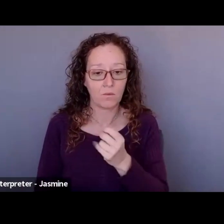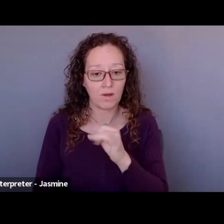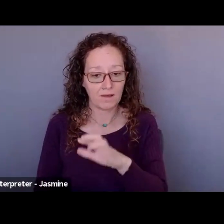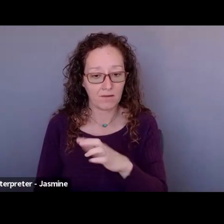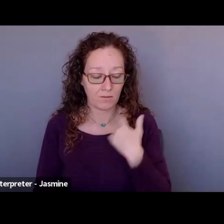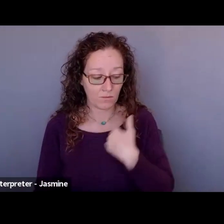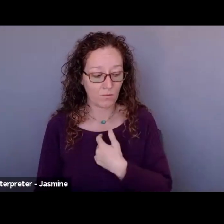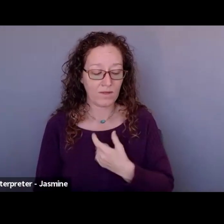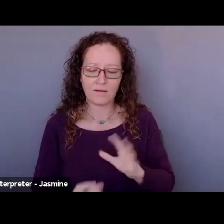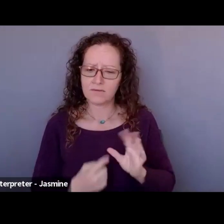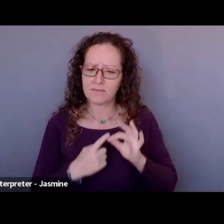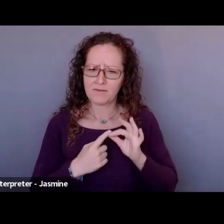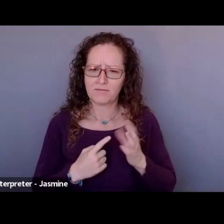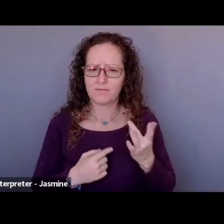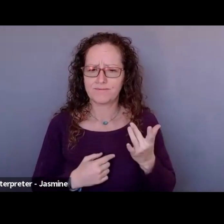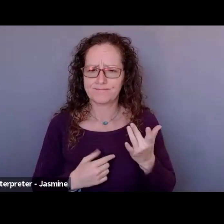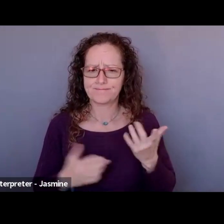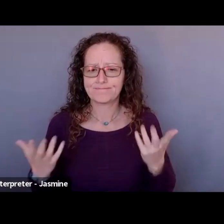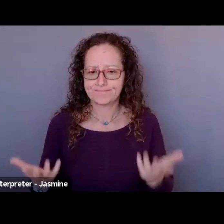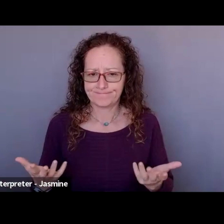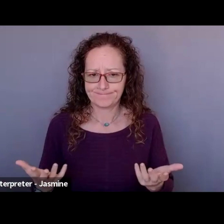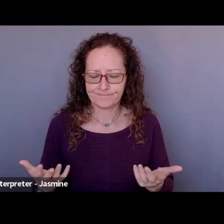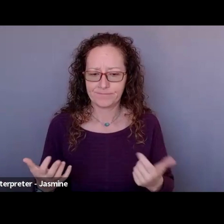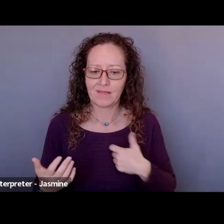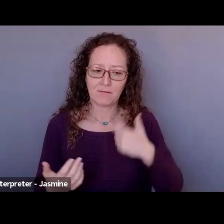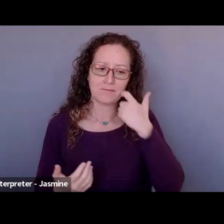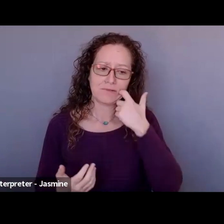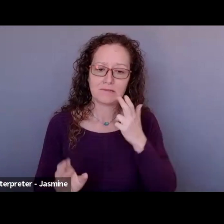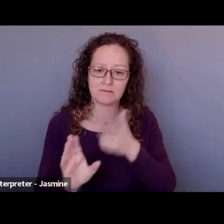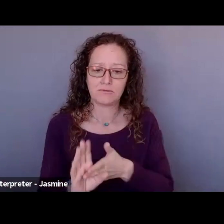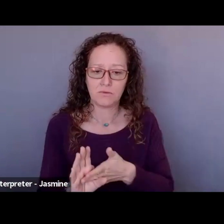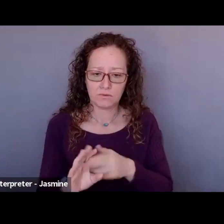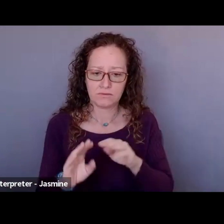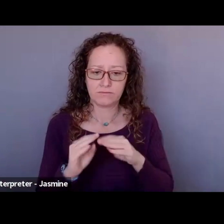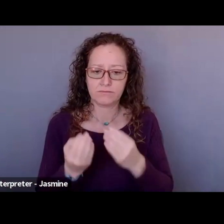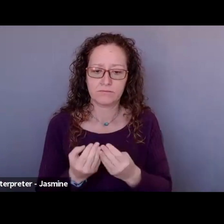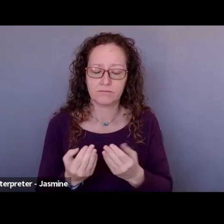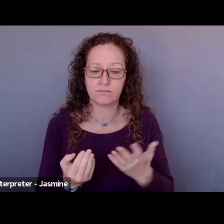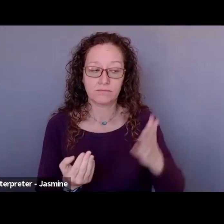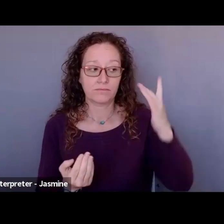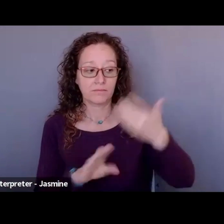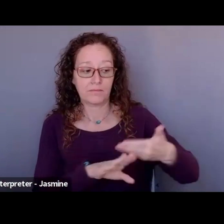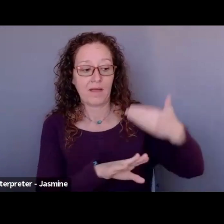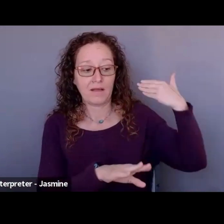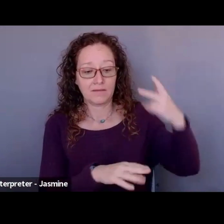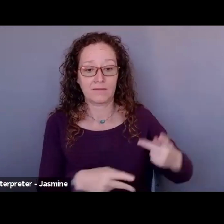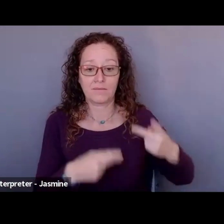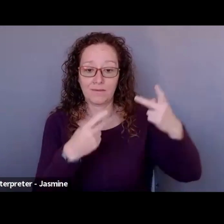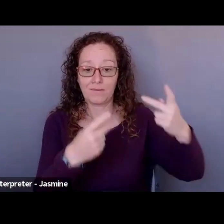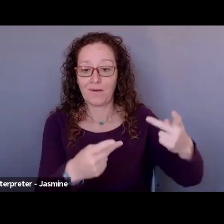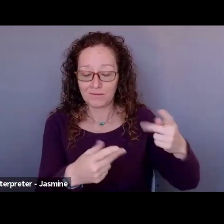After, you know, reading, I'm new to the organization and I was reading proposals in the past and none of them addressed that.